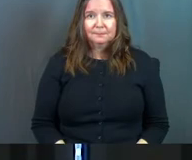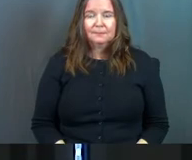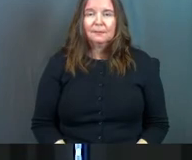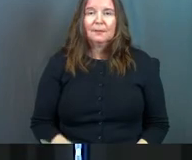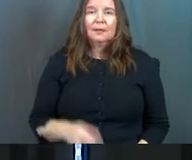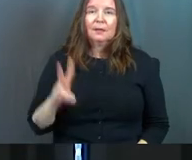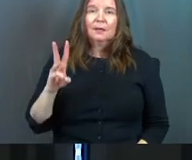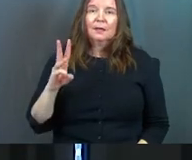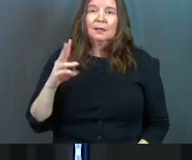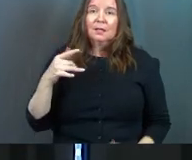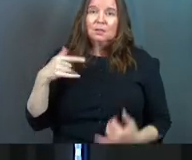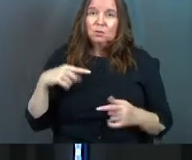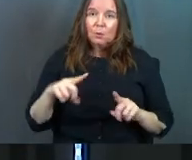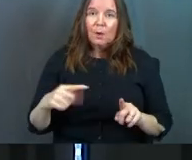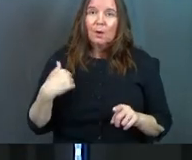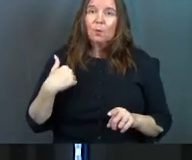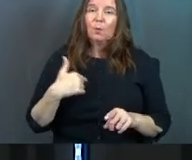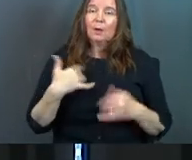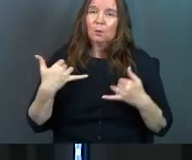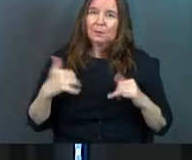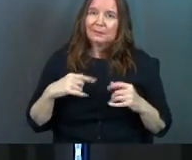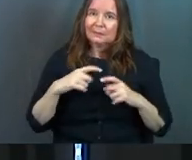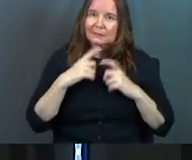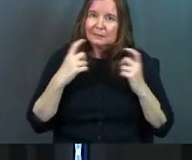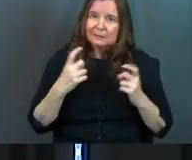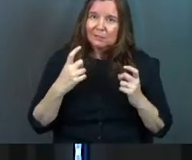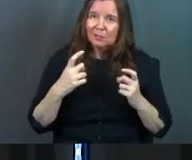It's while we were yet sinners that Christ died for us.